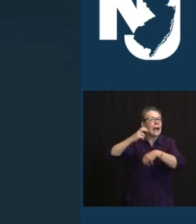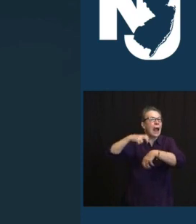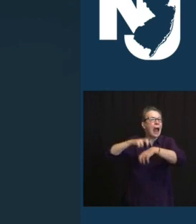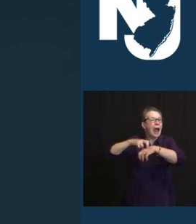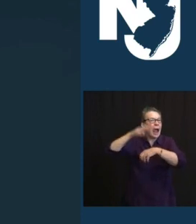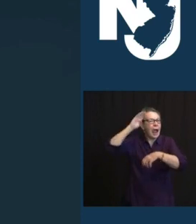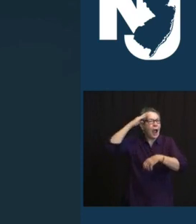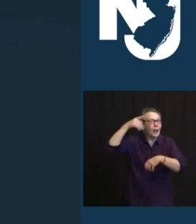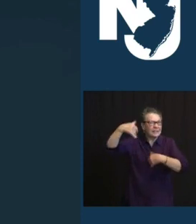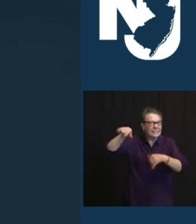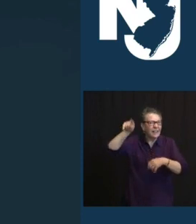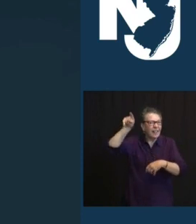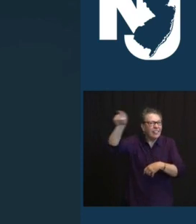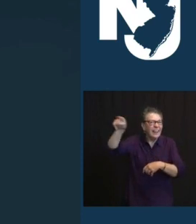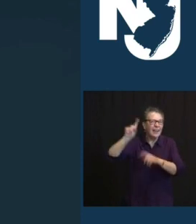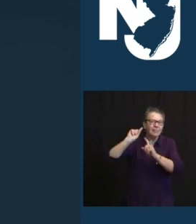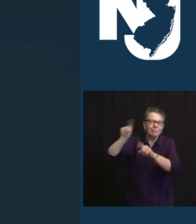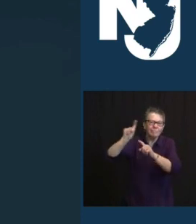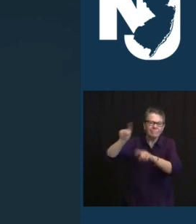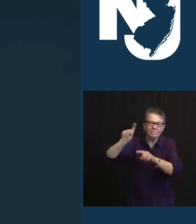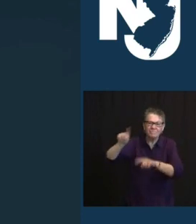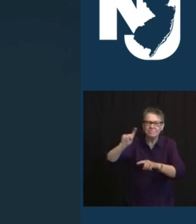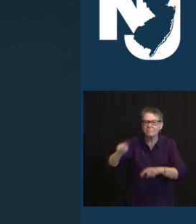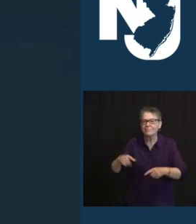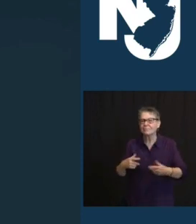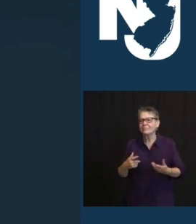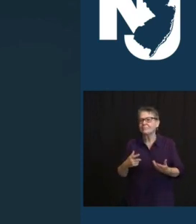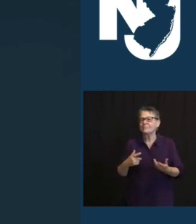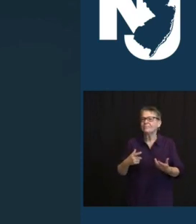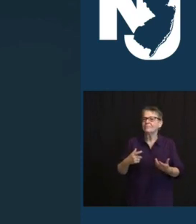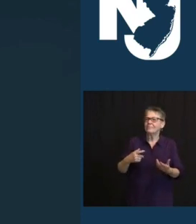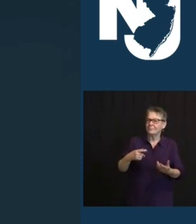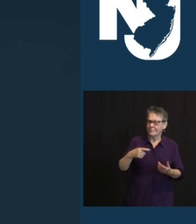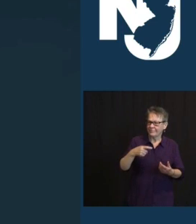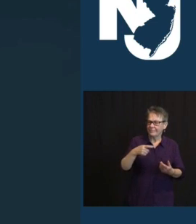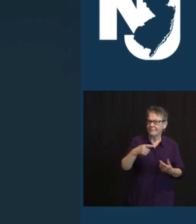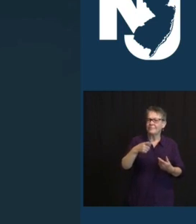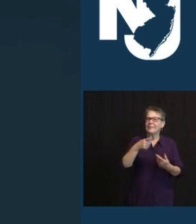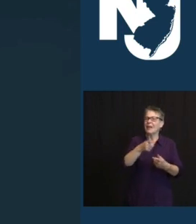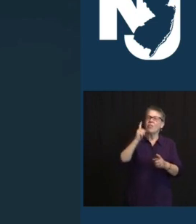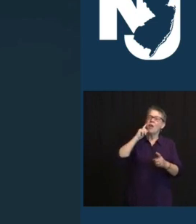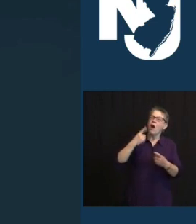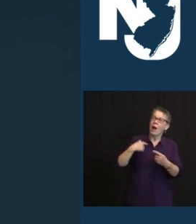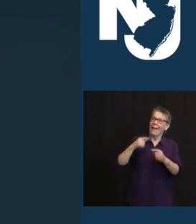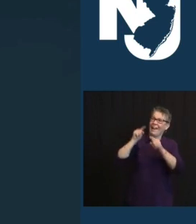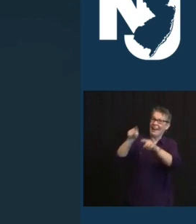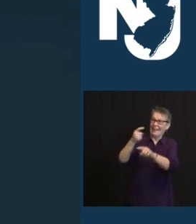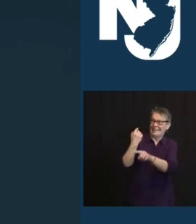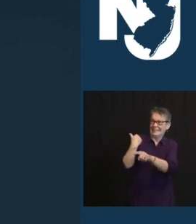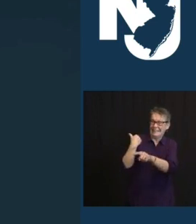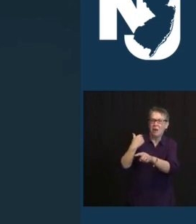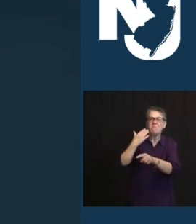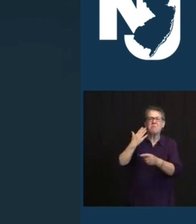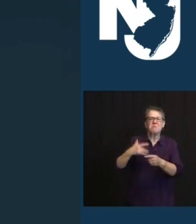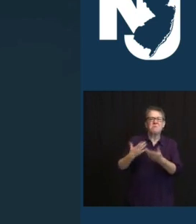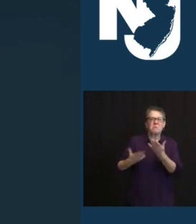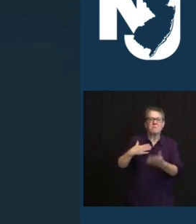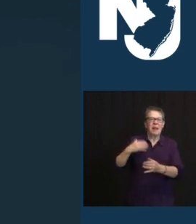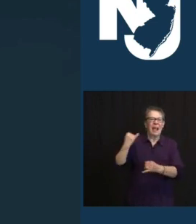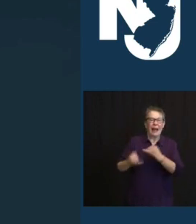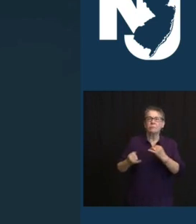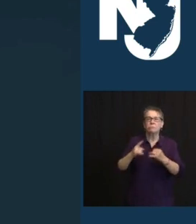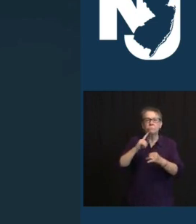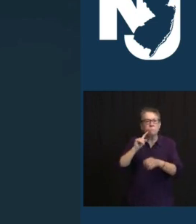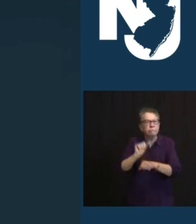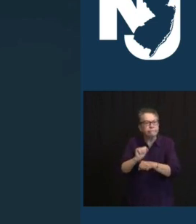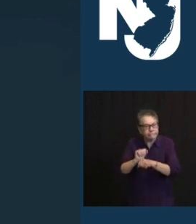HAVE BEEN HIS LAST AND IT TURNED OUT IT WAS SADLY. AND YOU ALSO WANTED ME TO SAY THAT HE WAS A CHAMPION SKEET SHOOTER. I DON'T THINK WE'VE HONORED ANYBODY